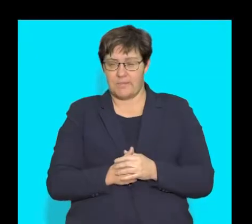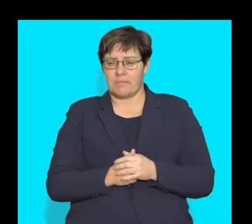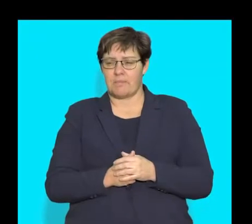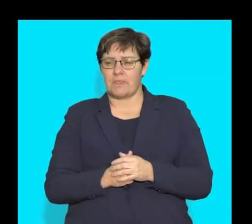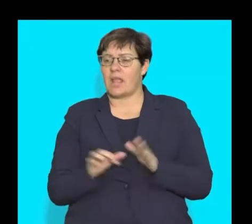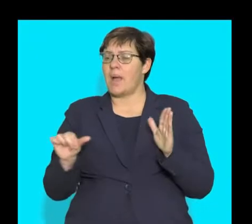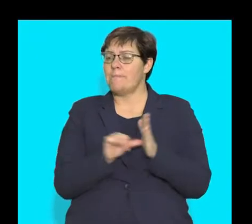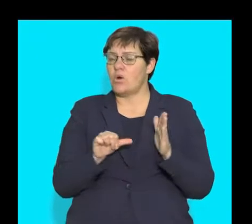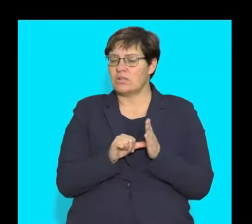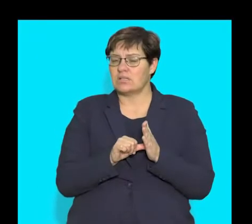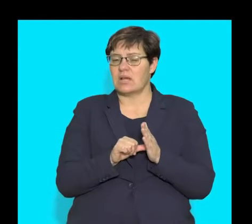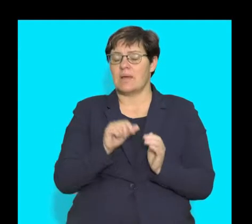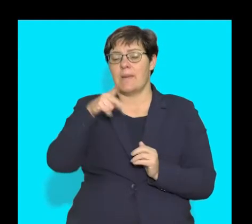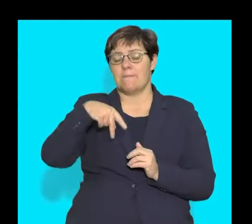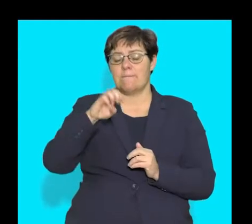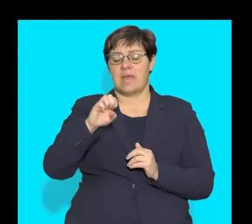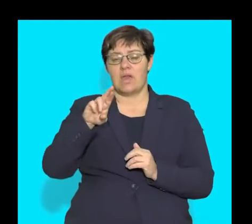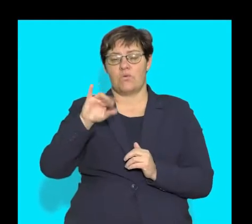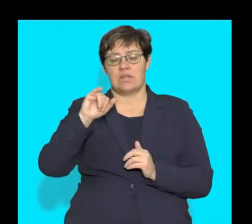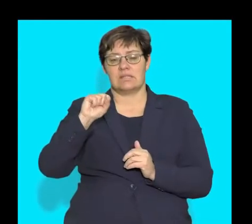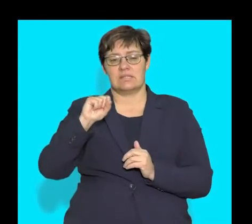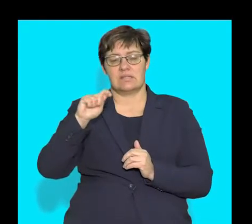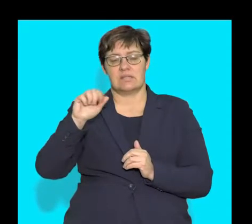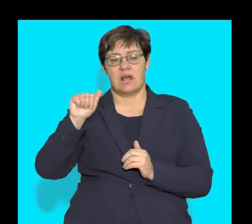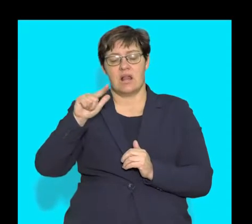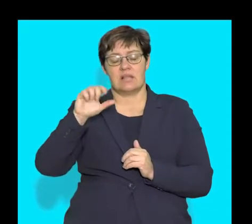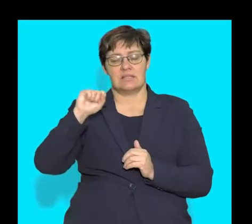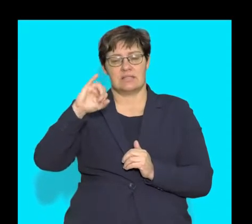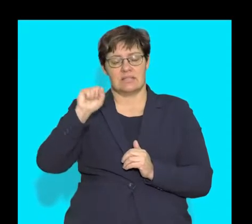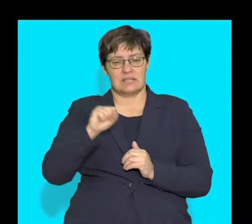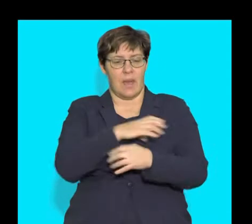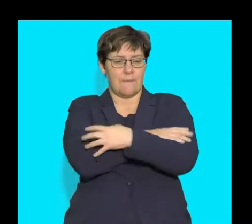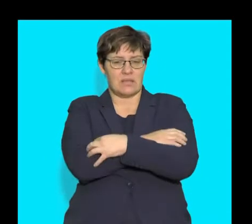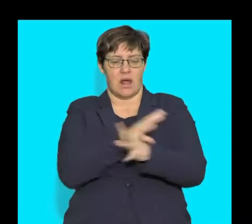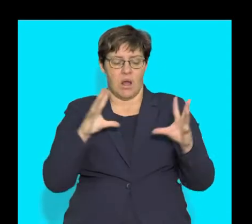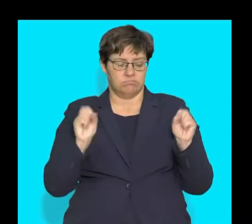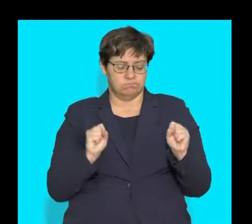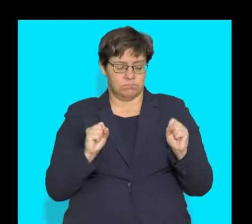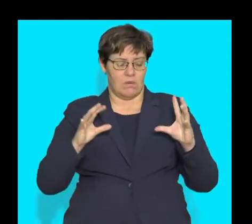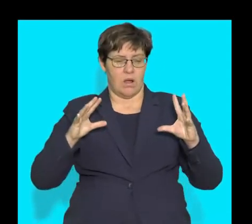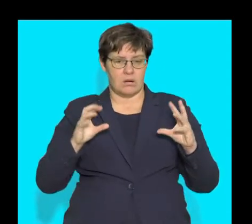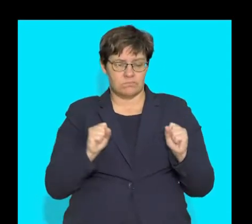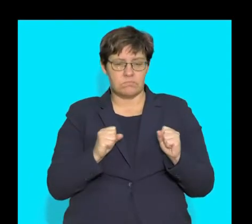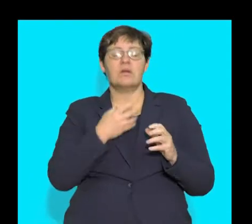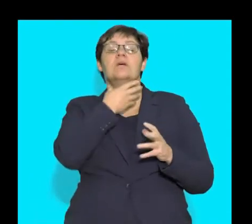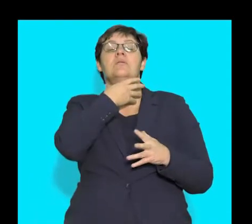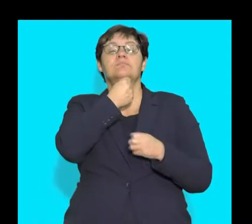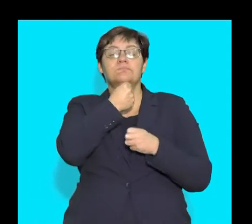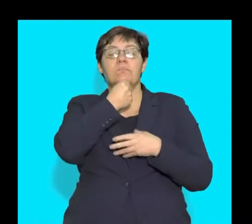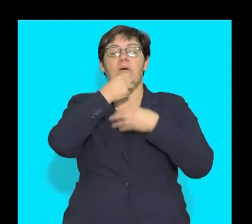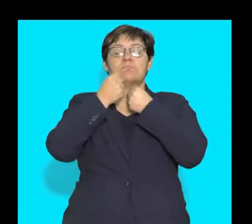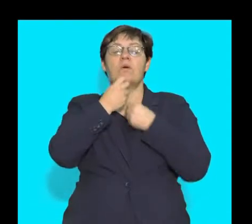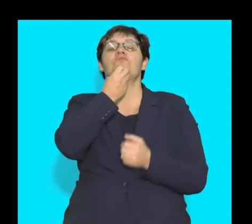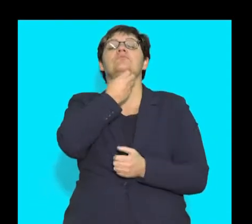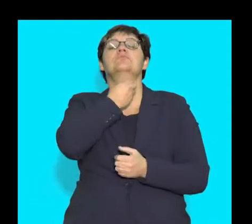An important concept of peristalsis is how the muscles contract and move and propel the food along the digestive